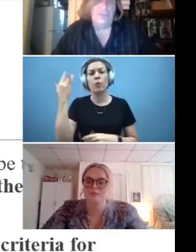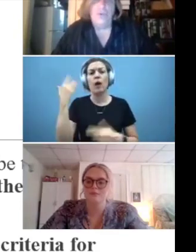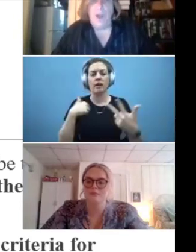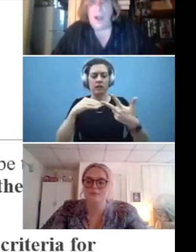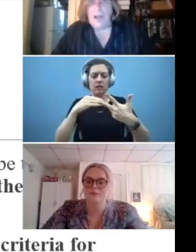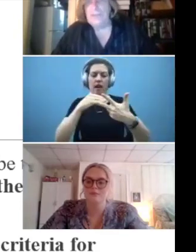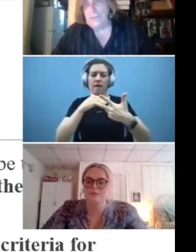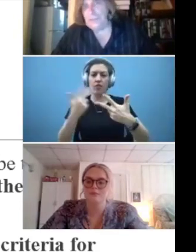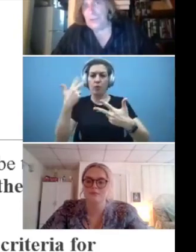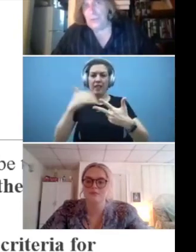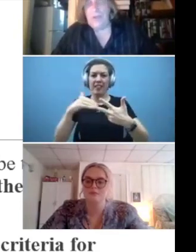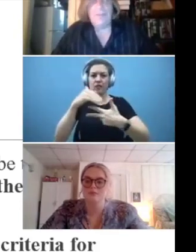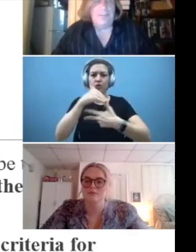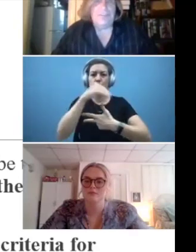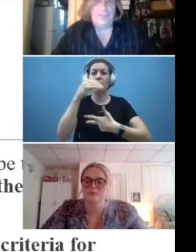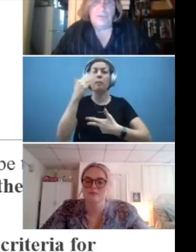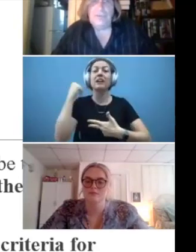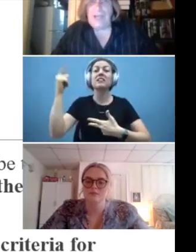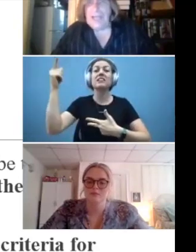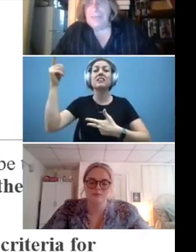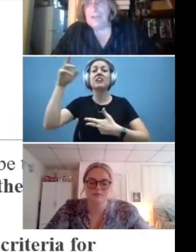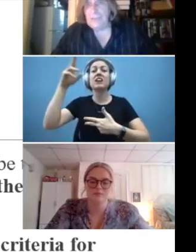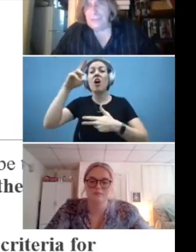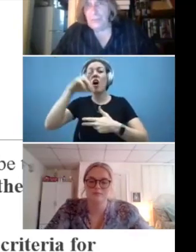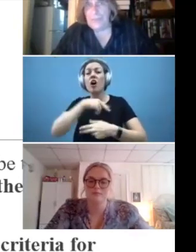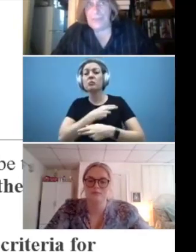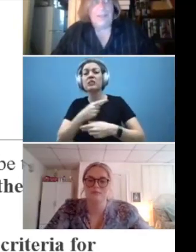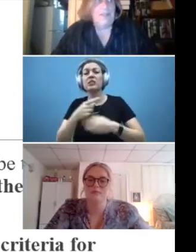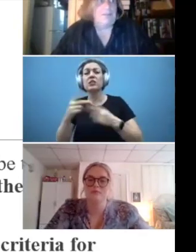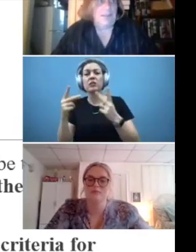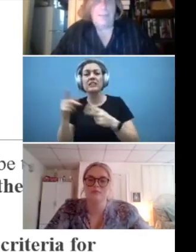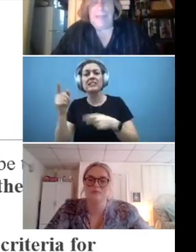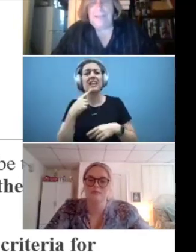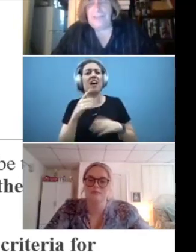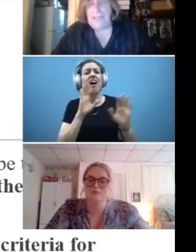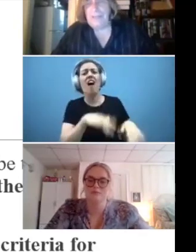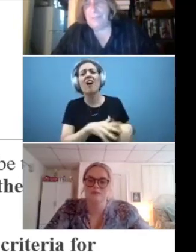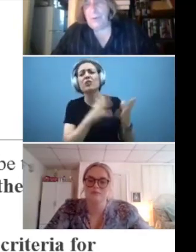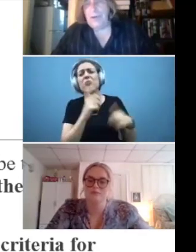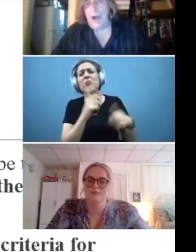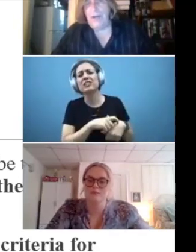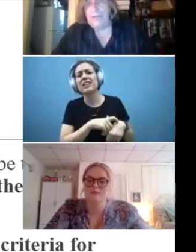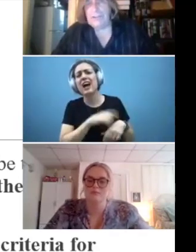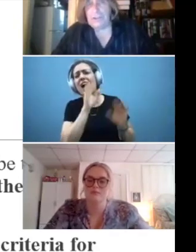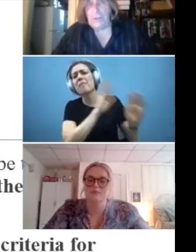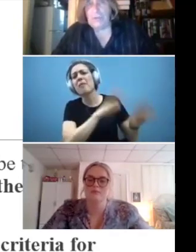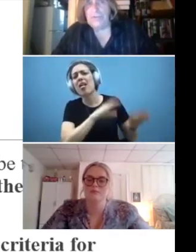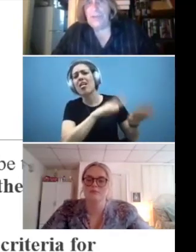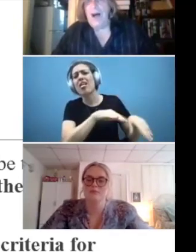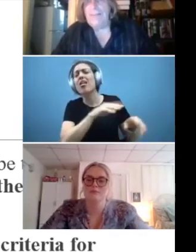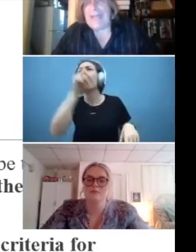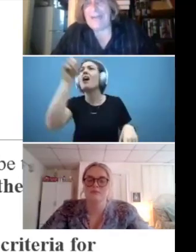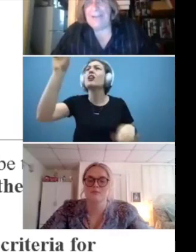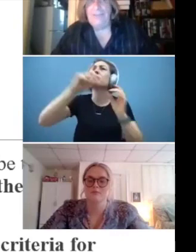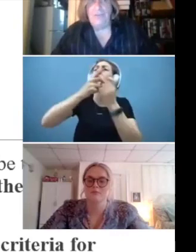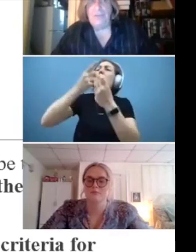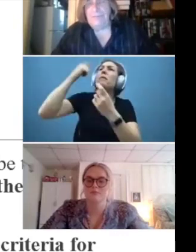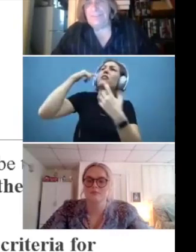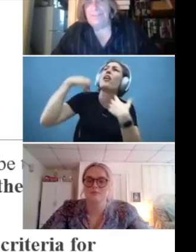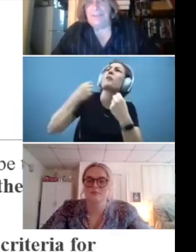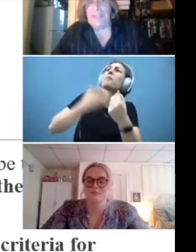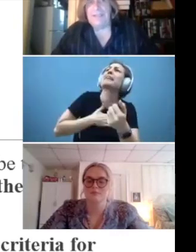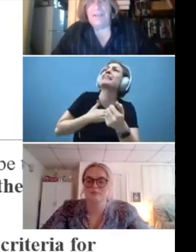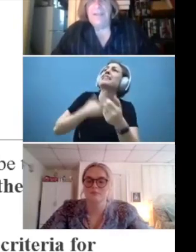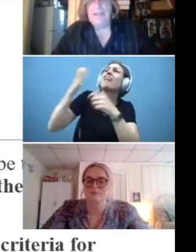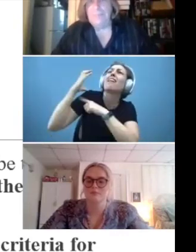this is too hard to do. This is too time consuming. DMH, take the burden off our shoulders of having to